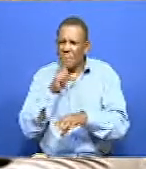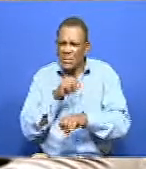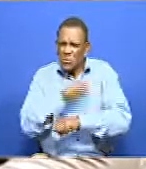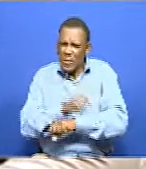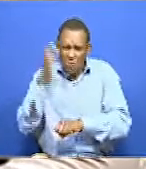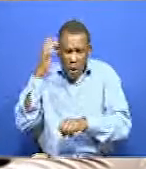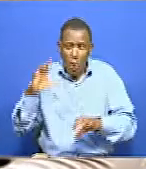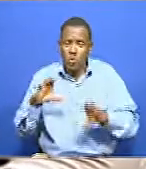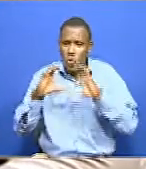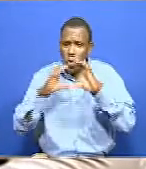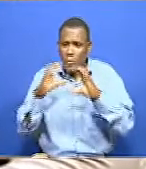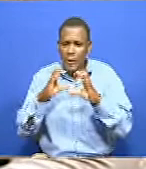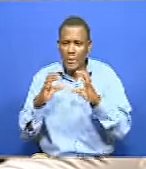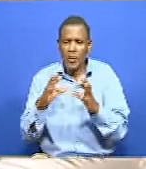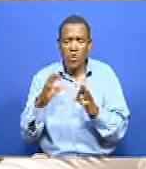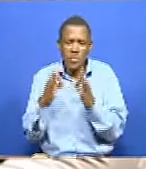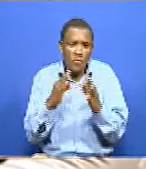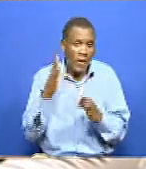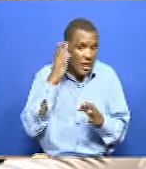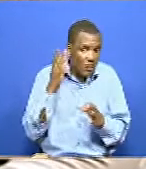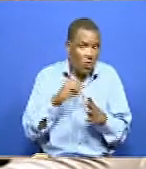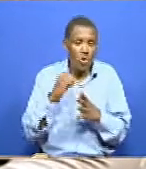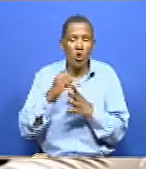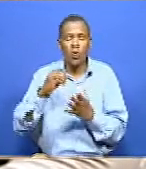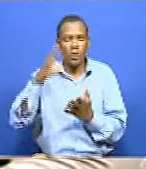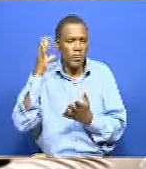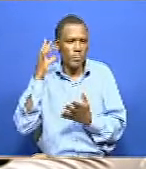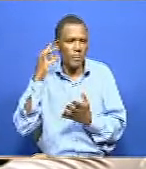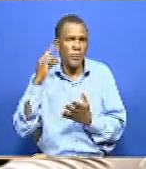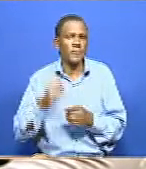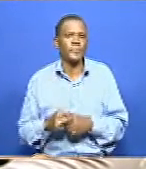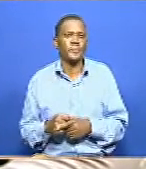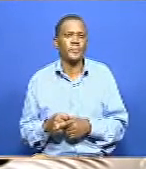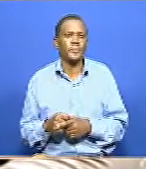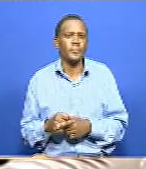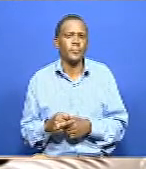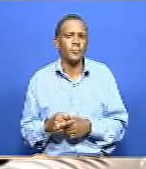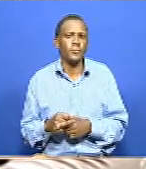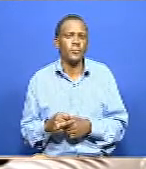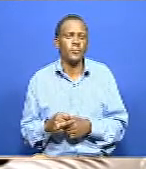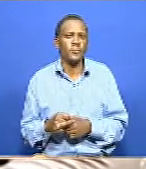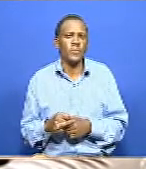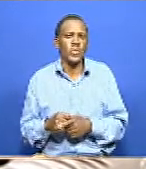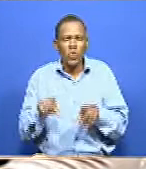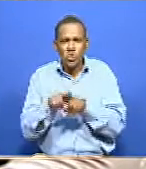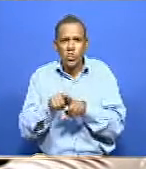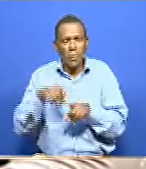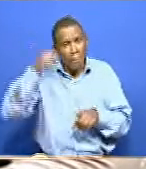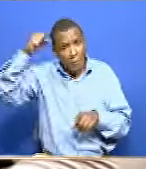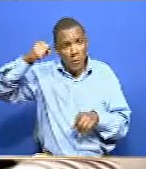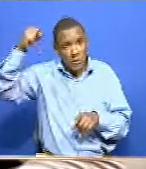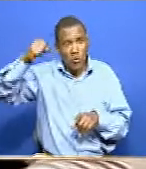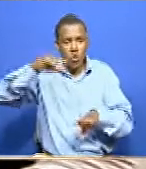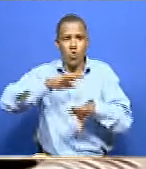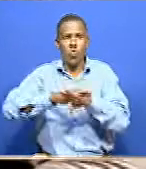of, you know, whether you are deaf or hearing. All right. Now let's look at issues to do with political goodwill. And I want